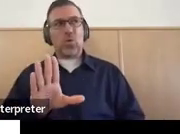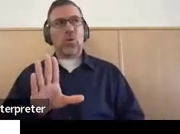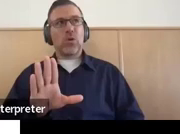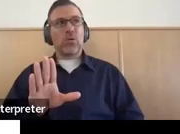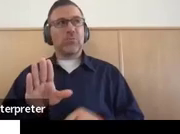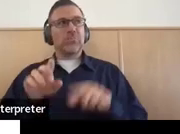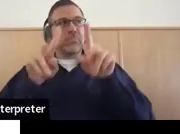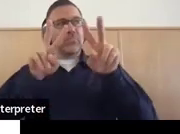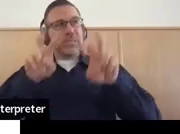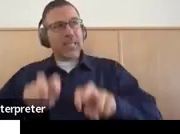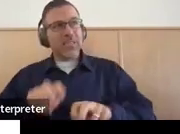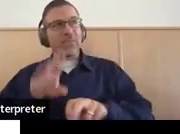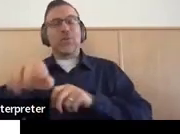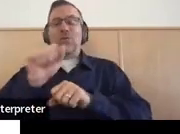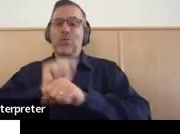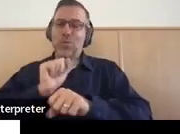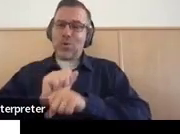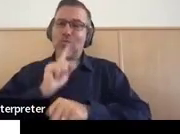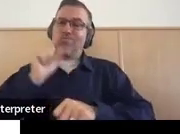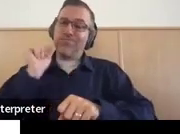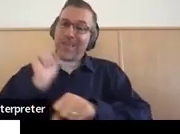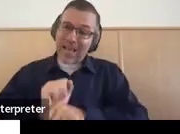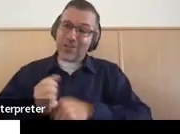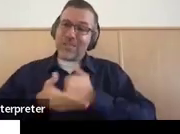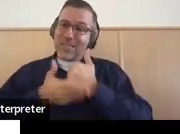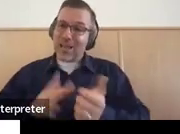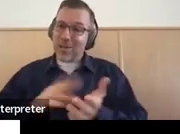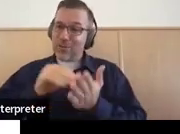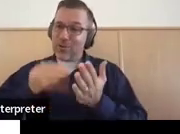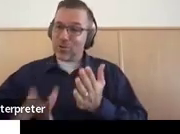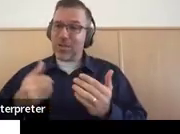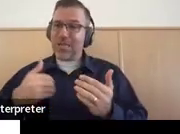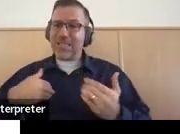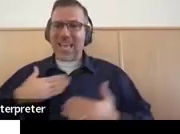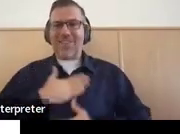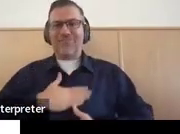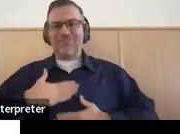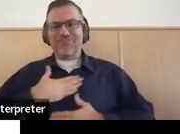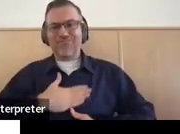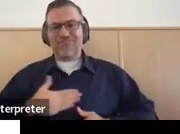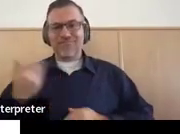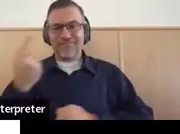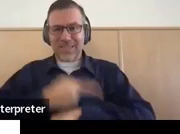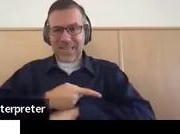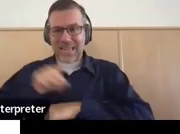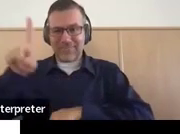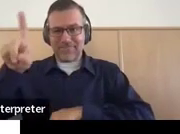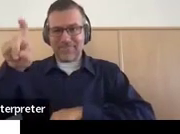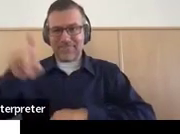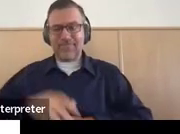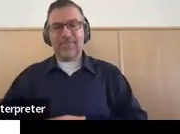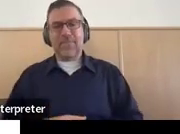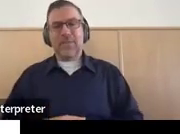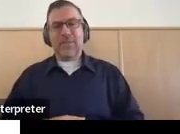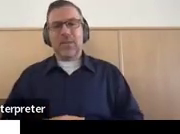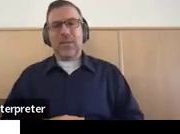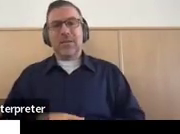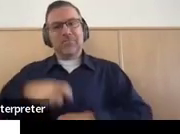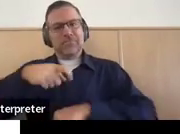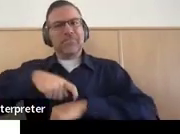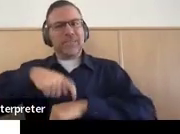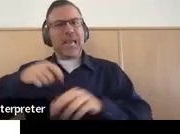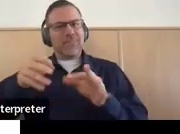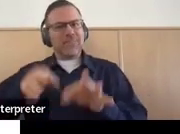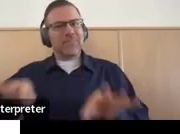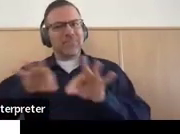and enjoy a quality of life and meaningful day? Time is of the essence, and you folks that are still, you know, plugging along in the